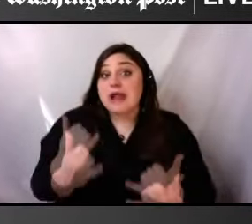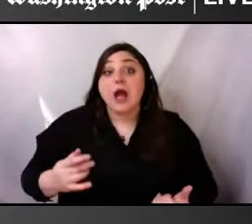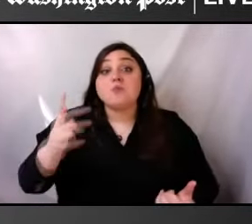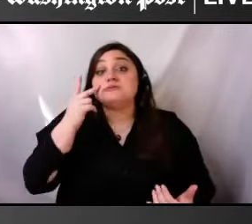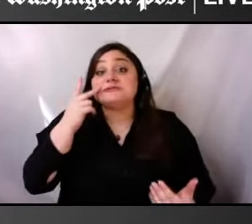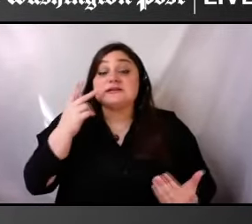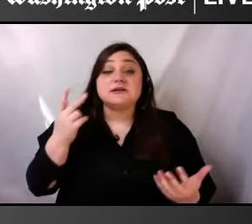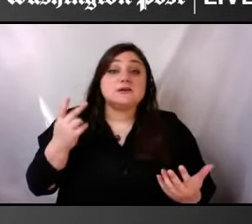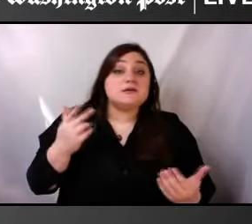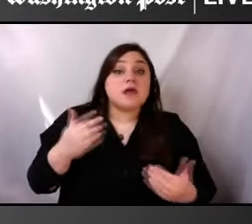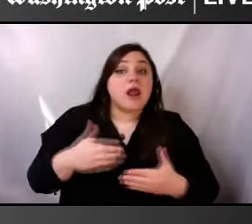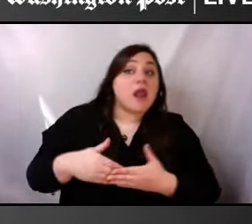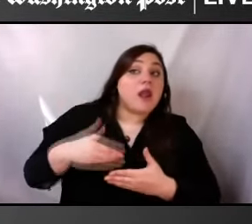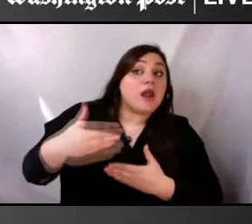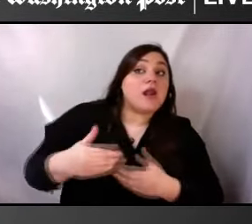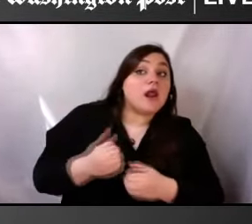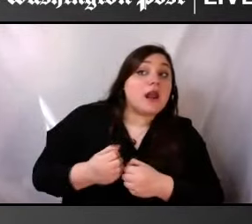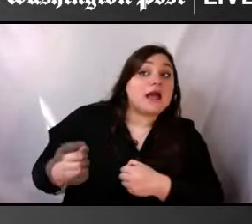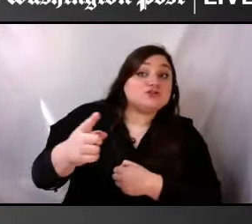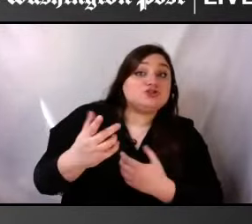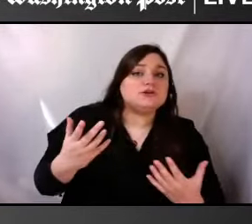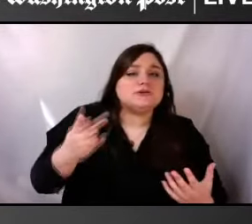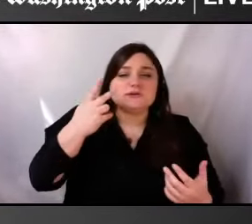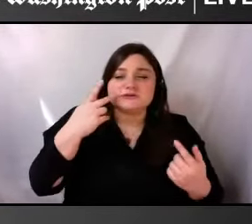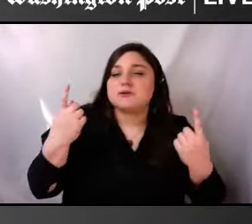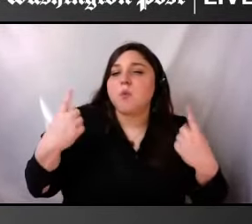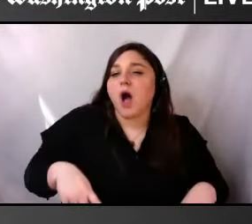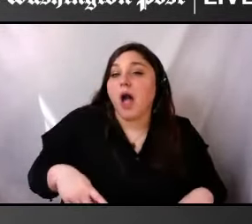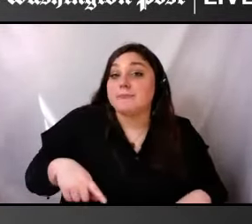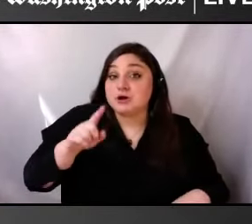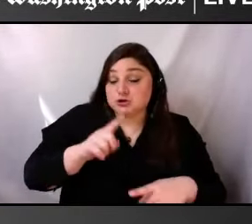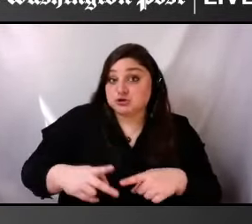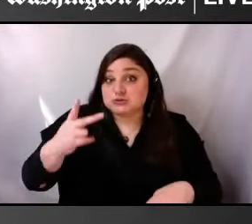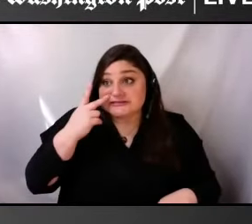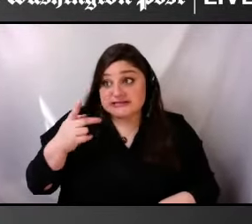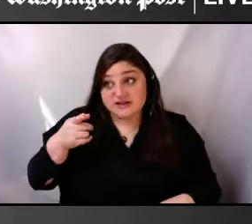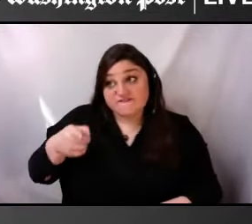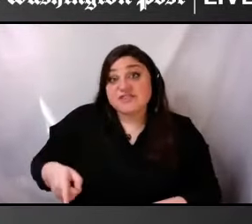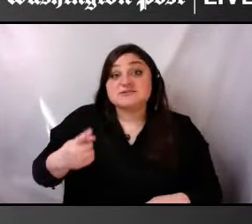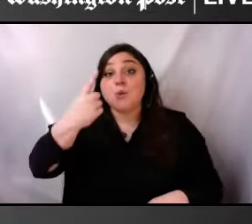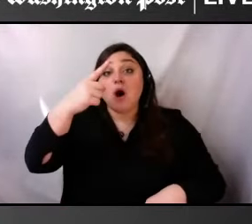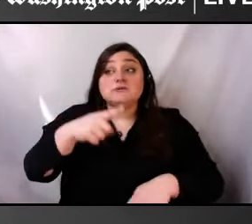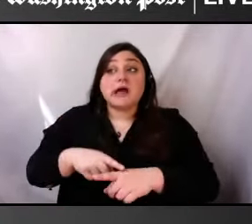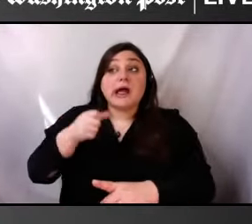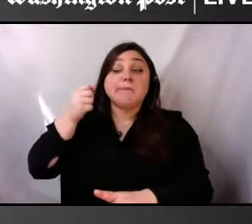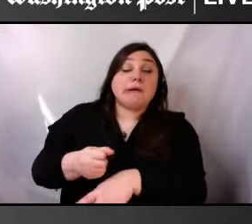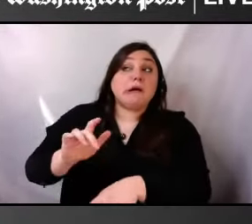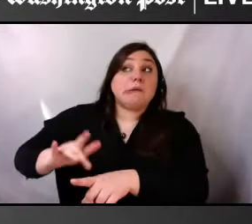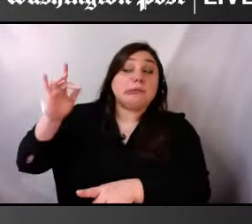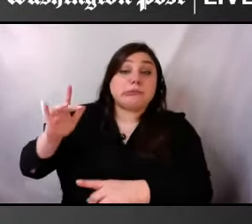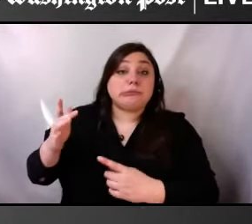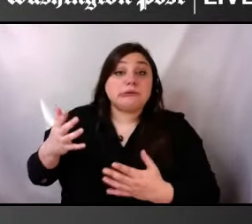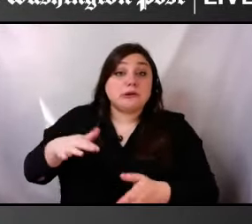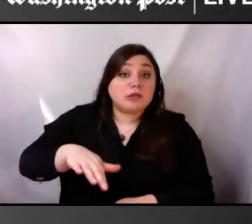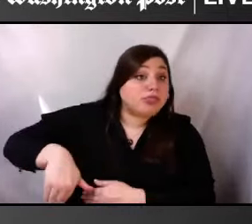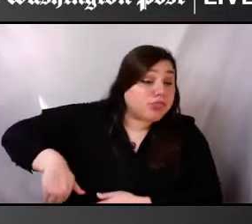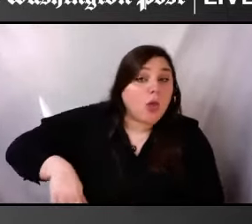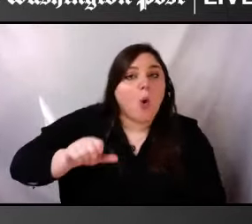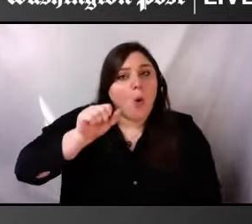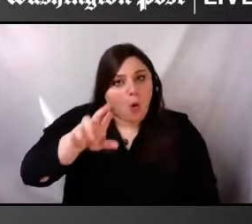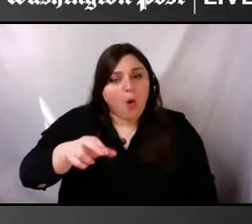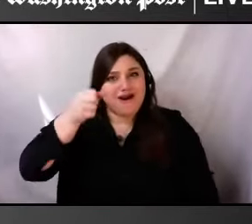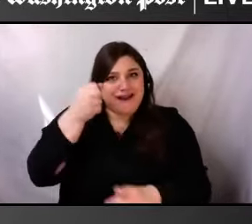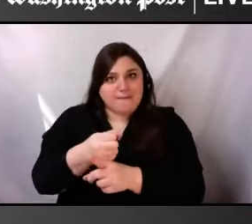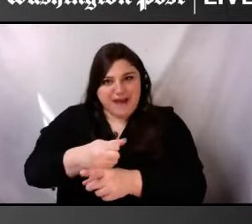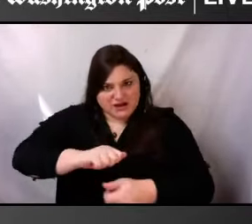going to show whether, um, there was, uh, a permanent impact that was made. So, I'm anticipatory, um, more for what